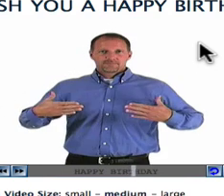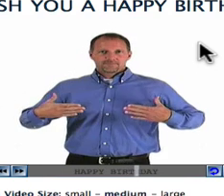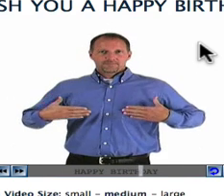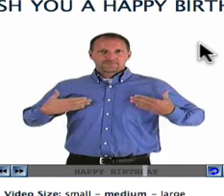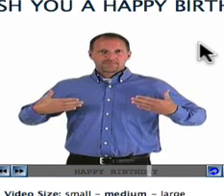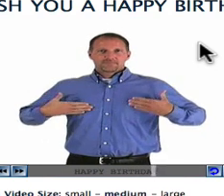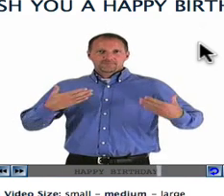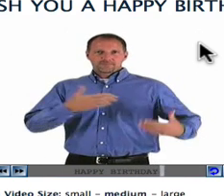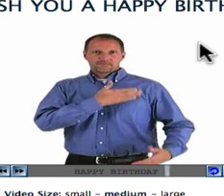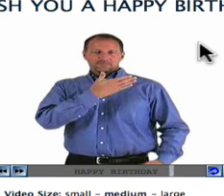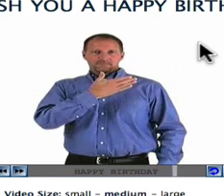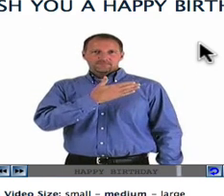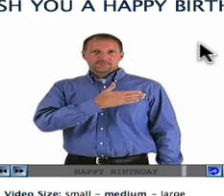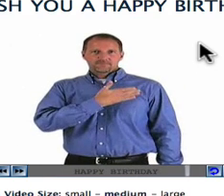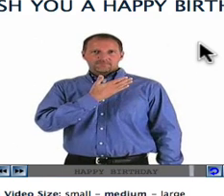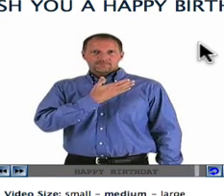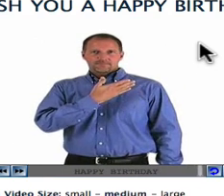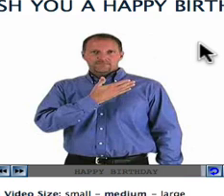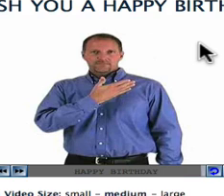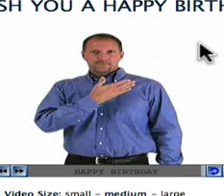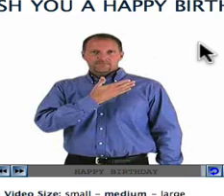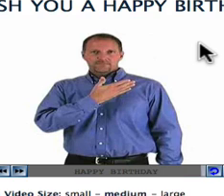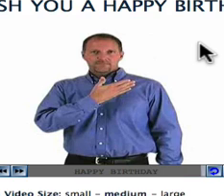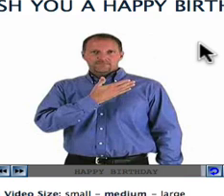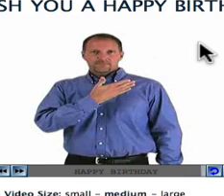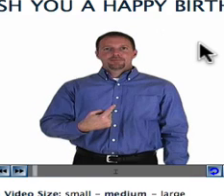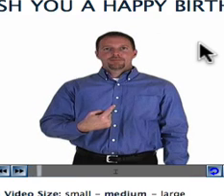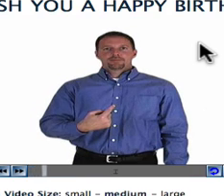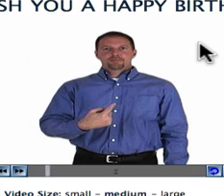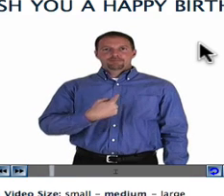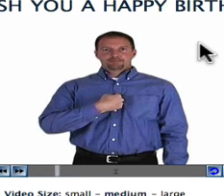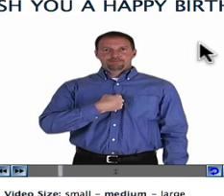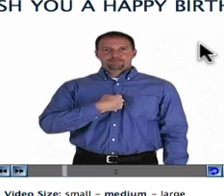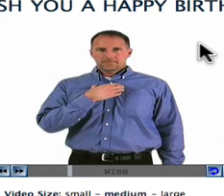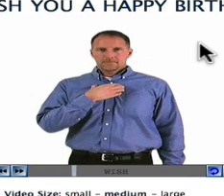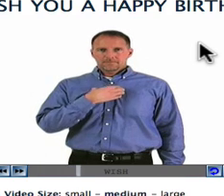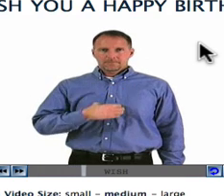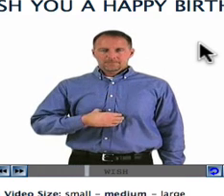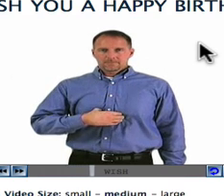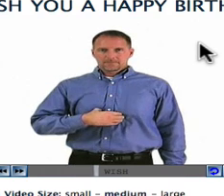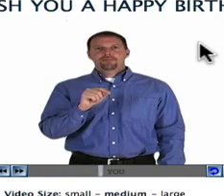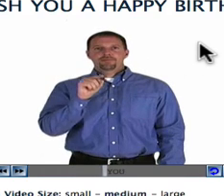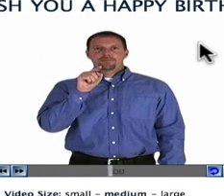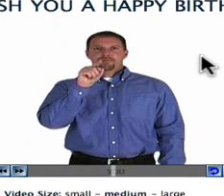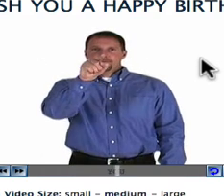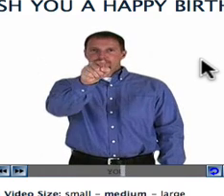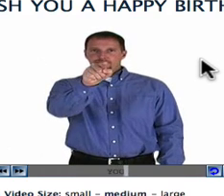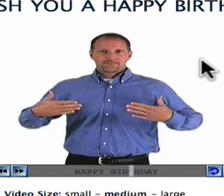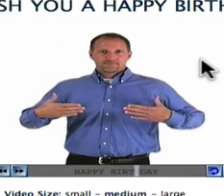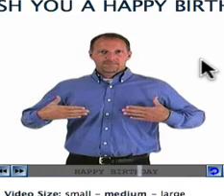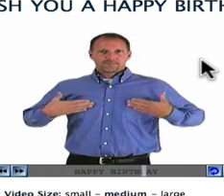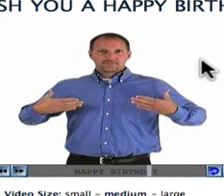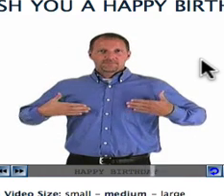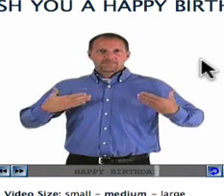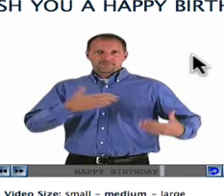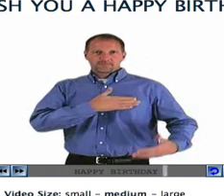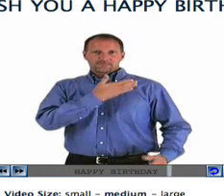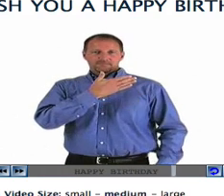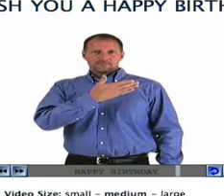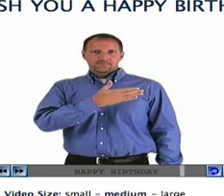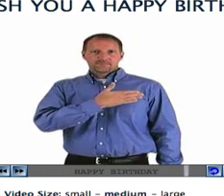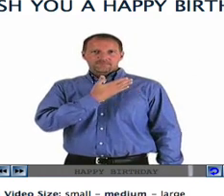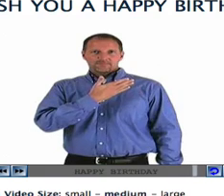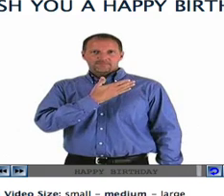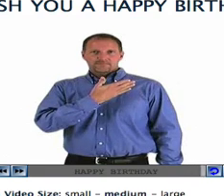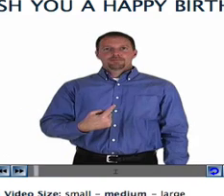In the case of this phrase, the video combines the signs for I, Wish, You, and